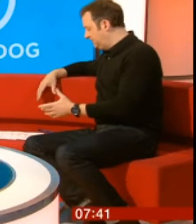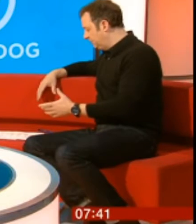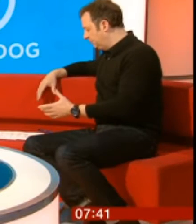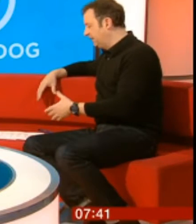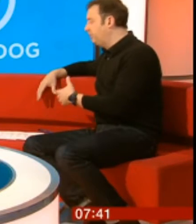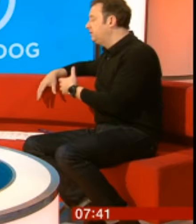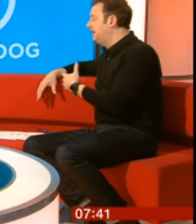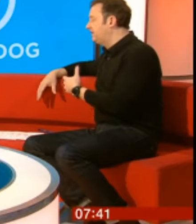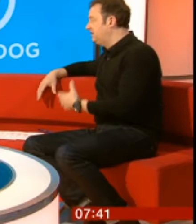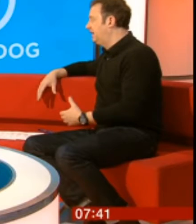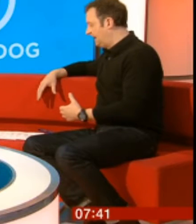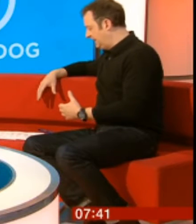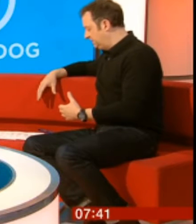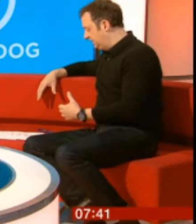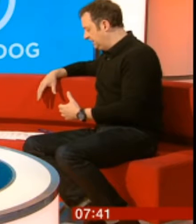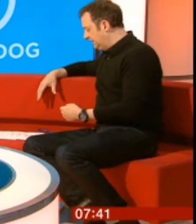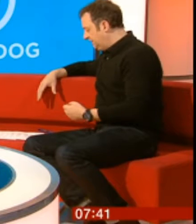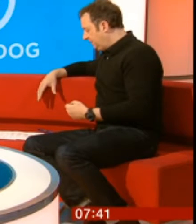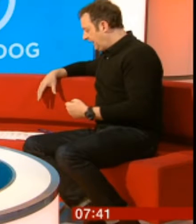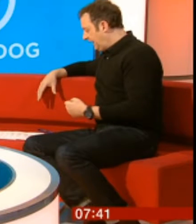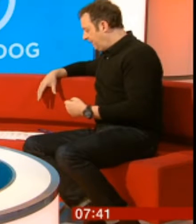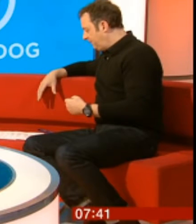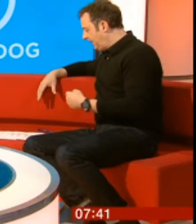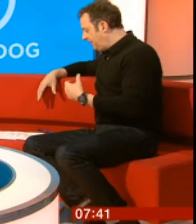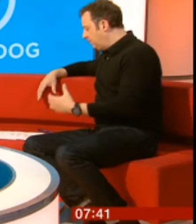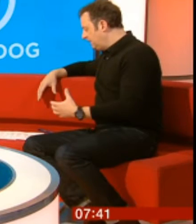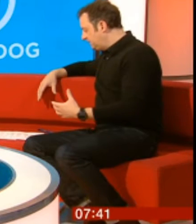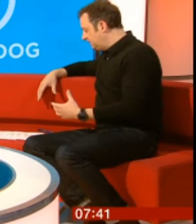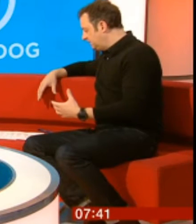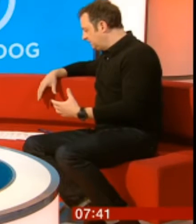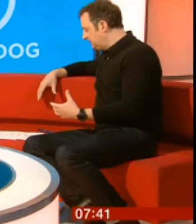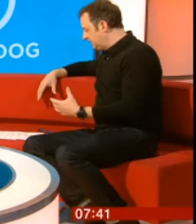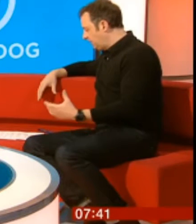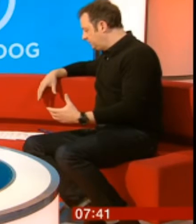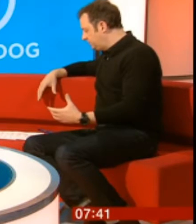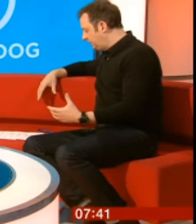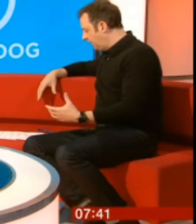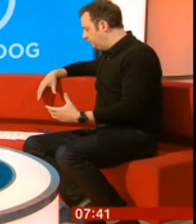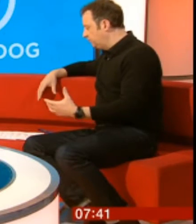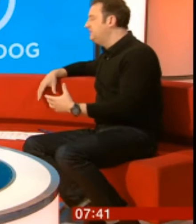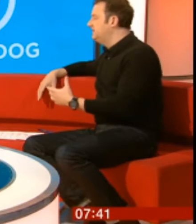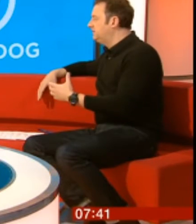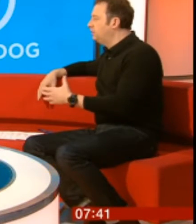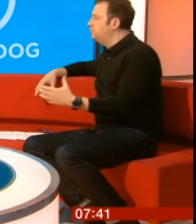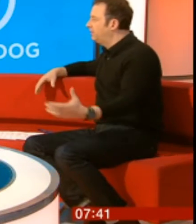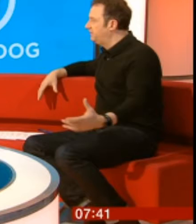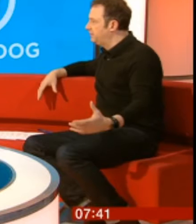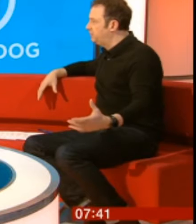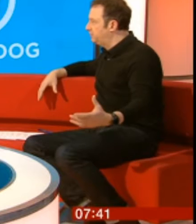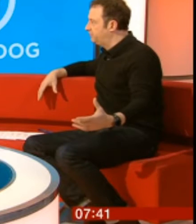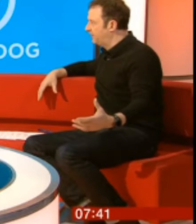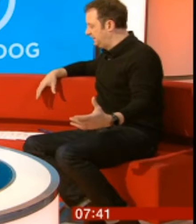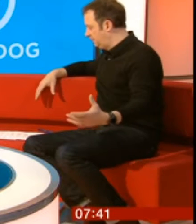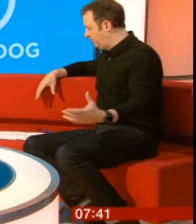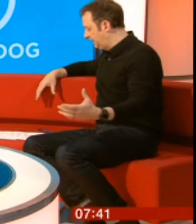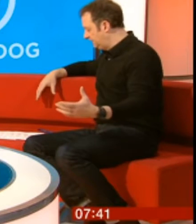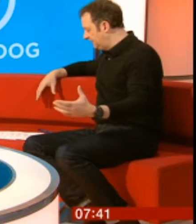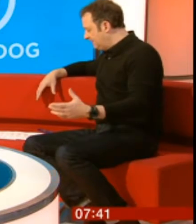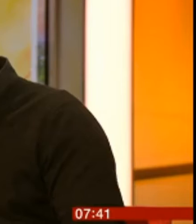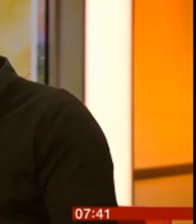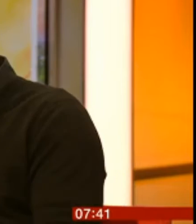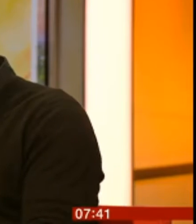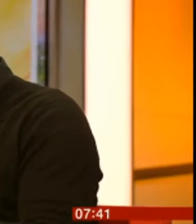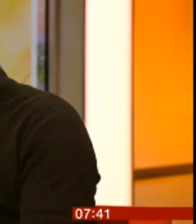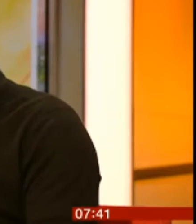and Matilda. They both have a nut allergy. And they went to the chain Coast to Coast, which is owned by the same people as Frankie and